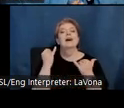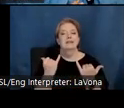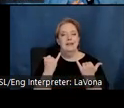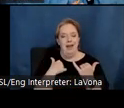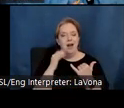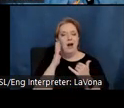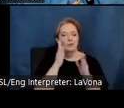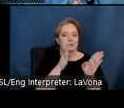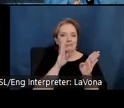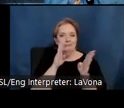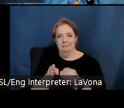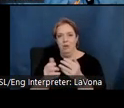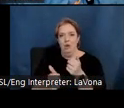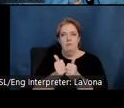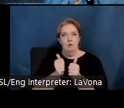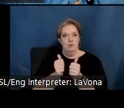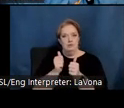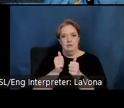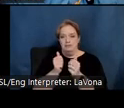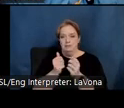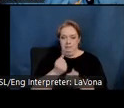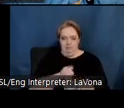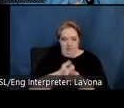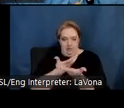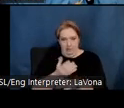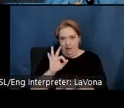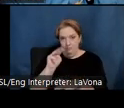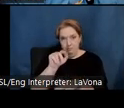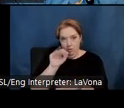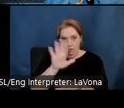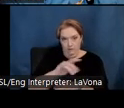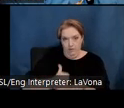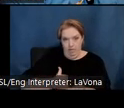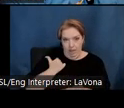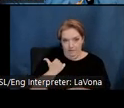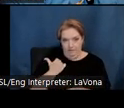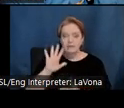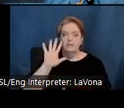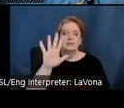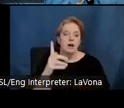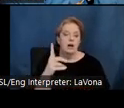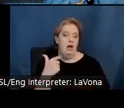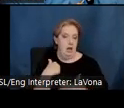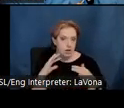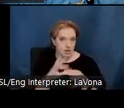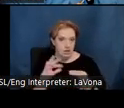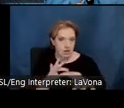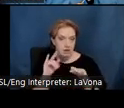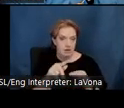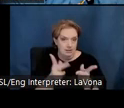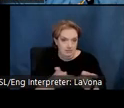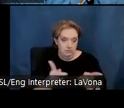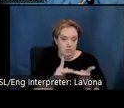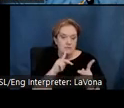most expansive and personal creative expression of his life. When I speak about this magical site and